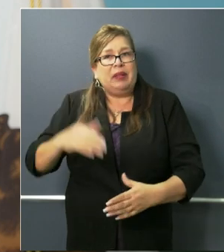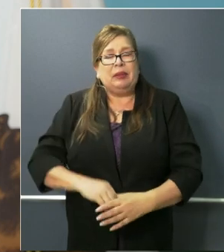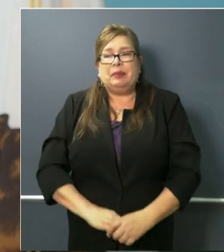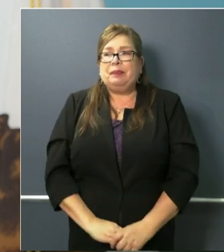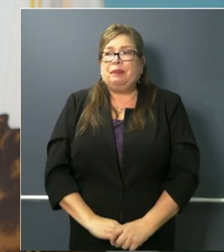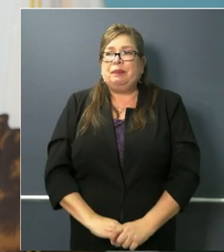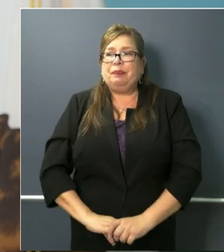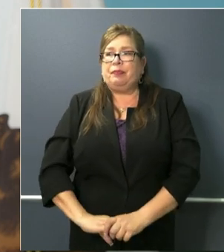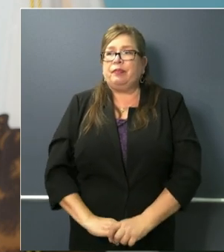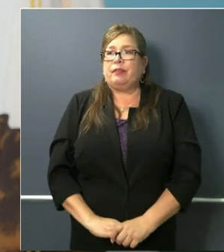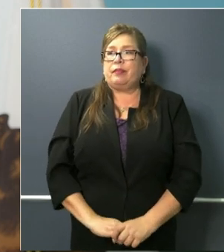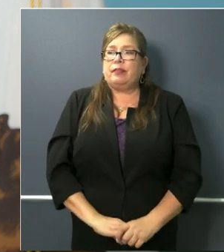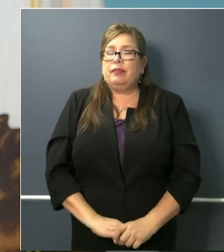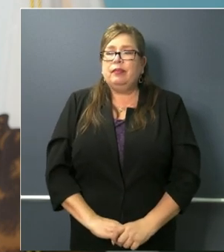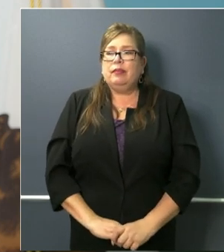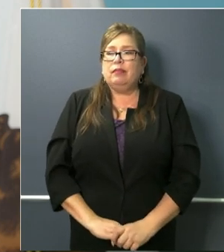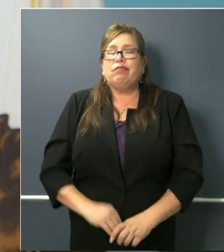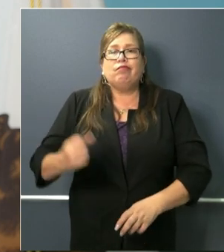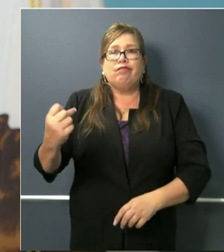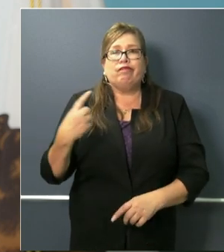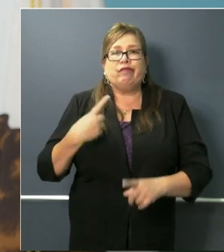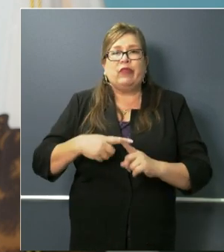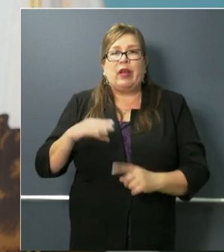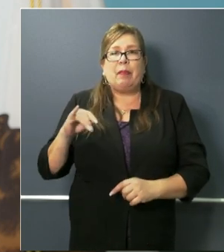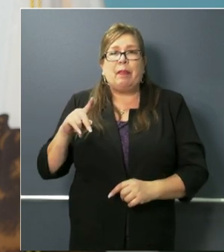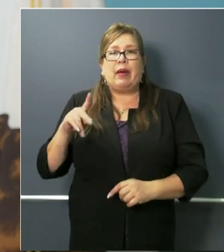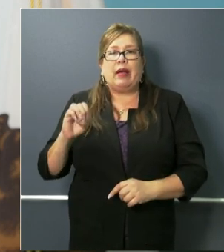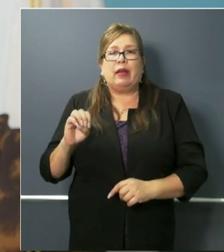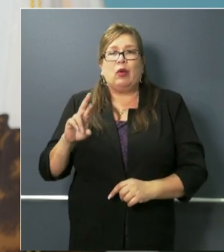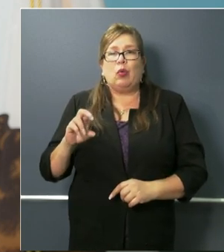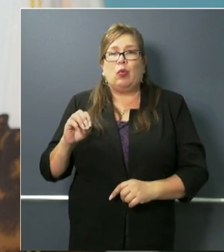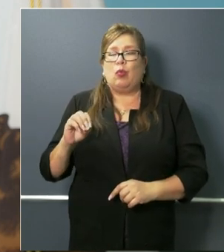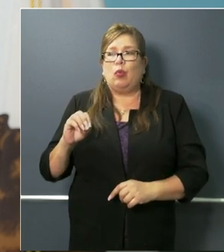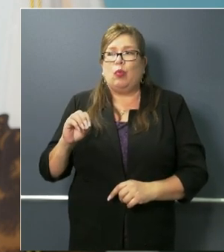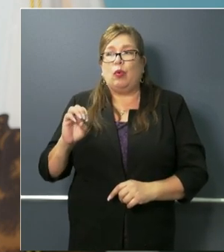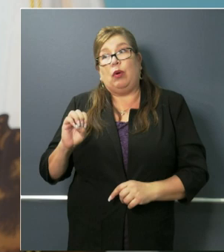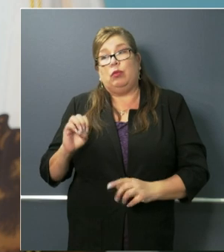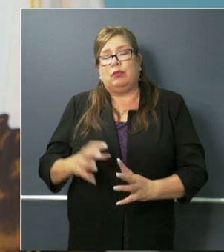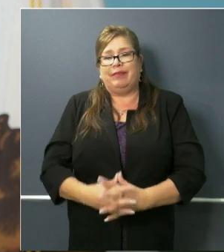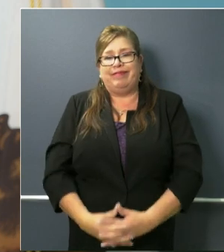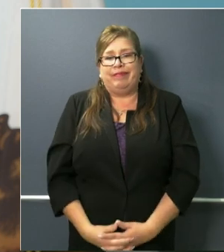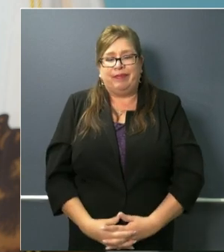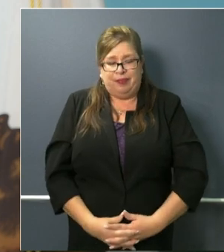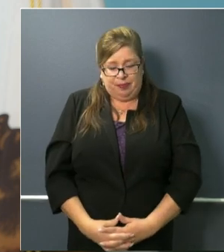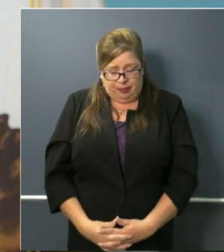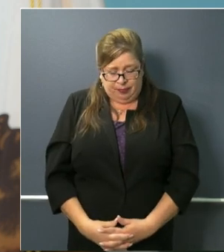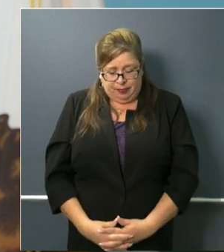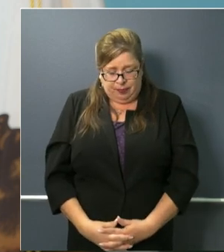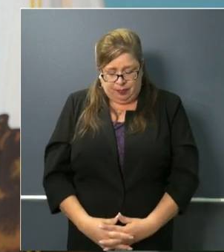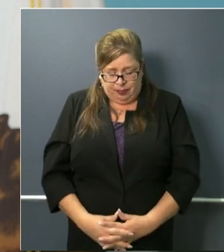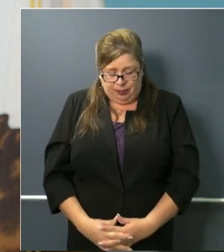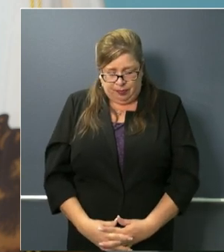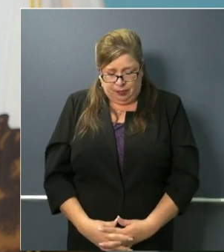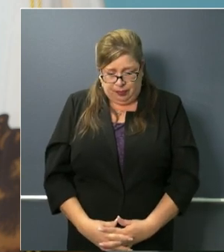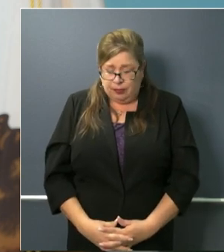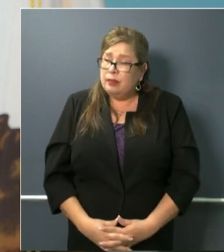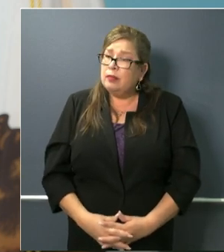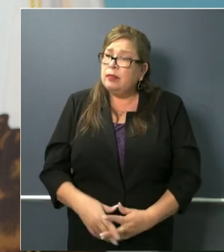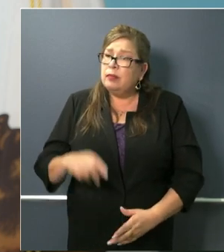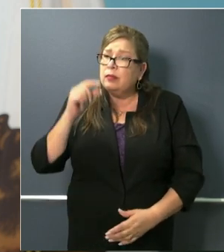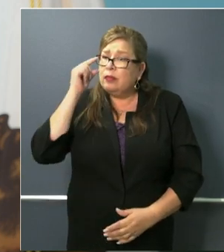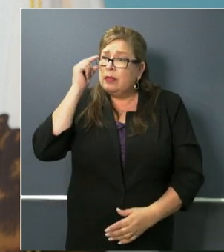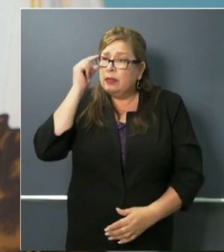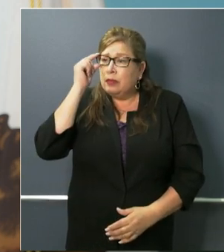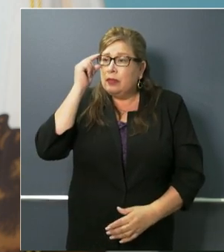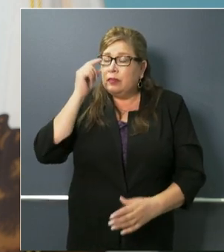kpcc mike roe